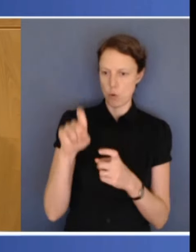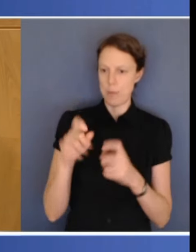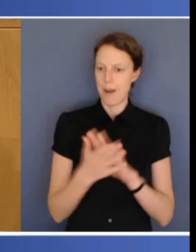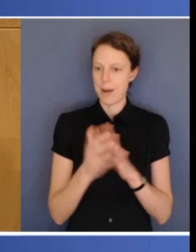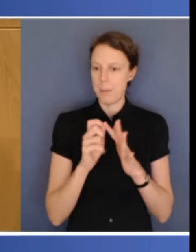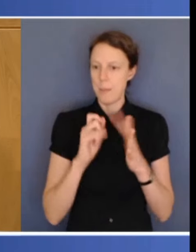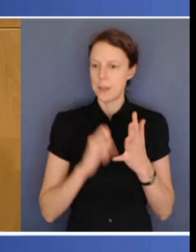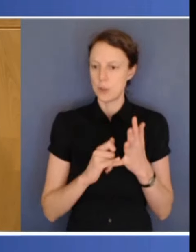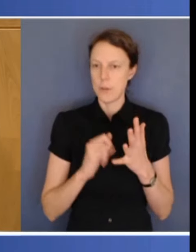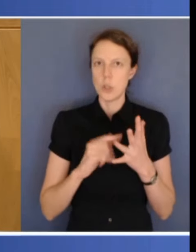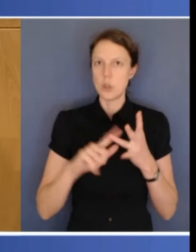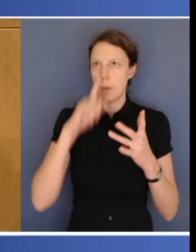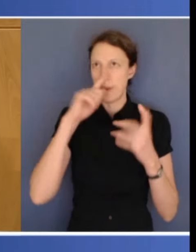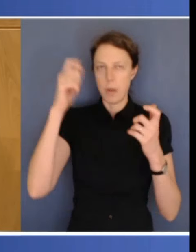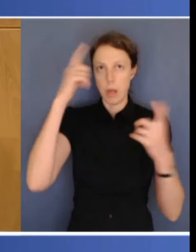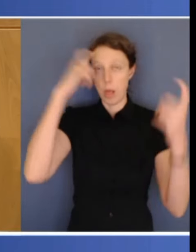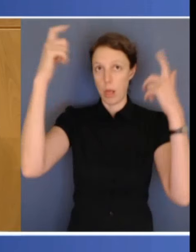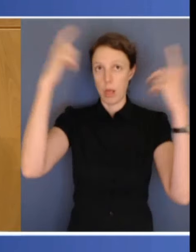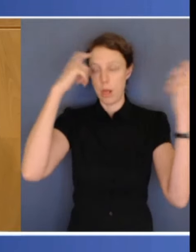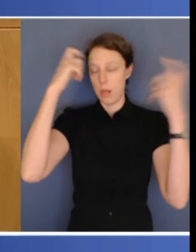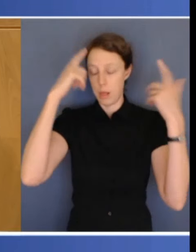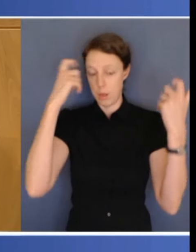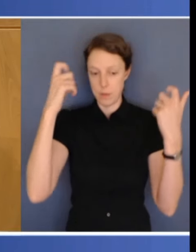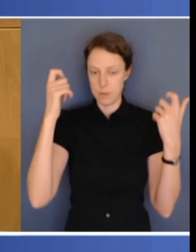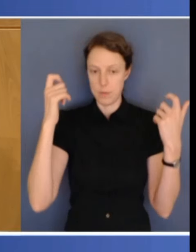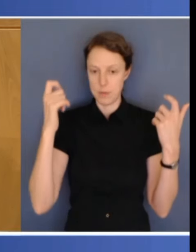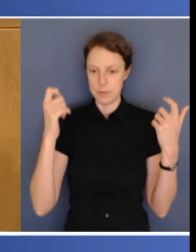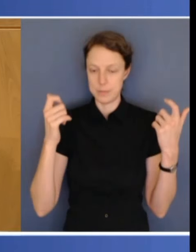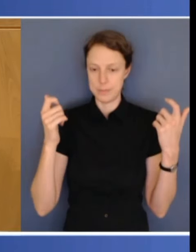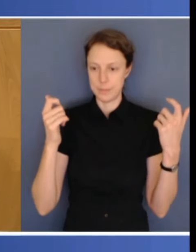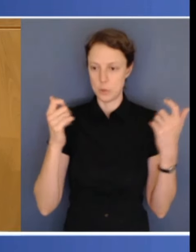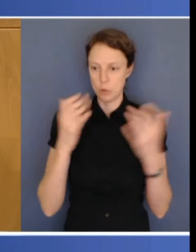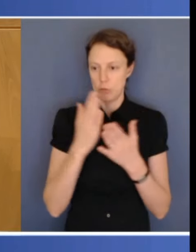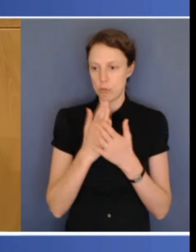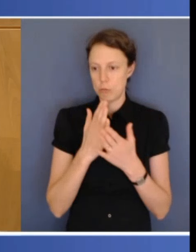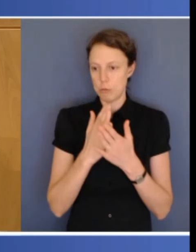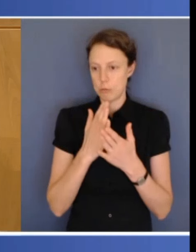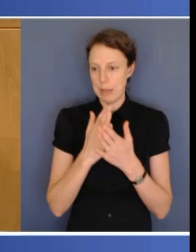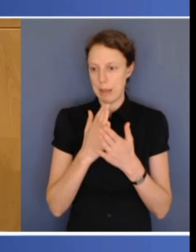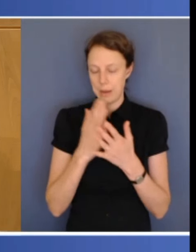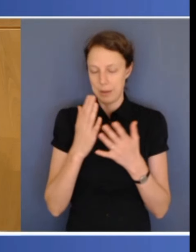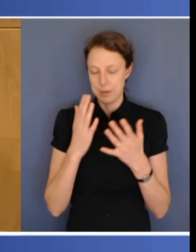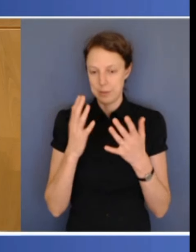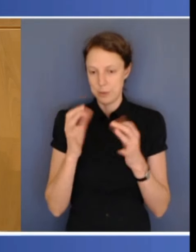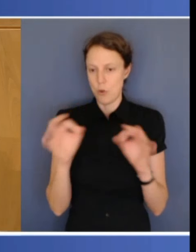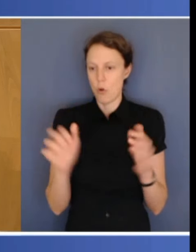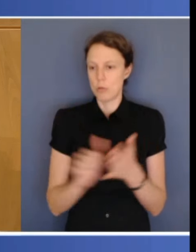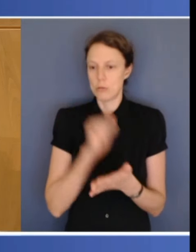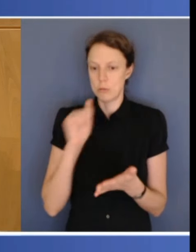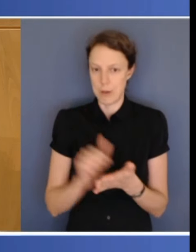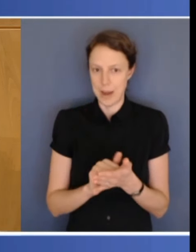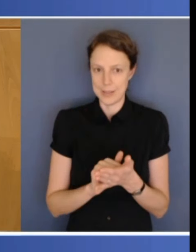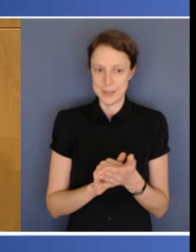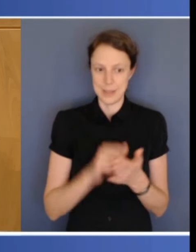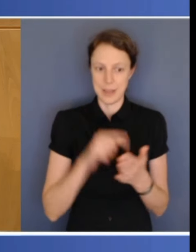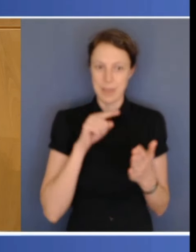the speculation, the, frankly, the shade that's being thrown on a very, very good and strong public sector that